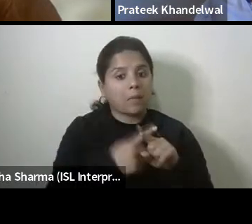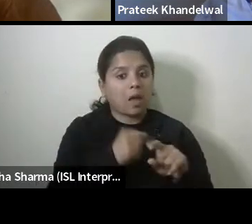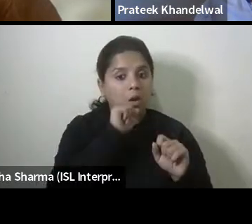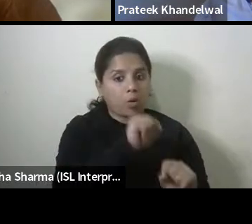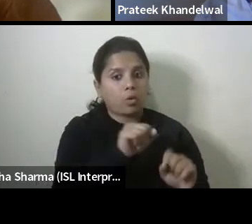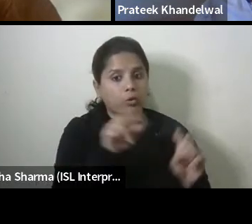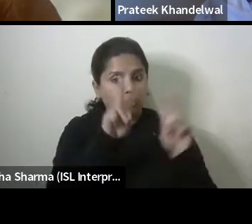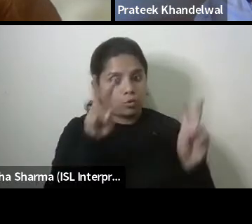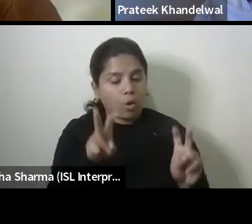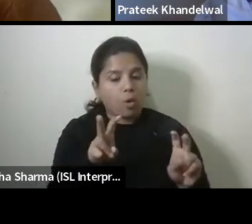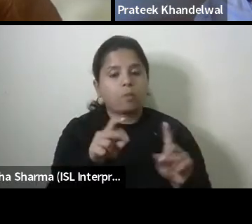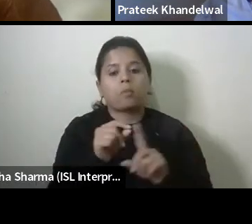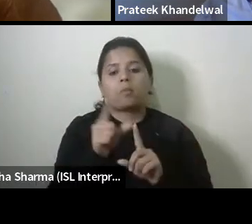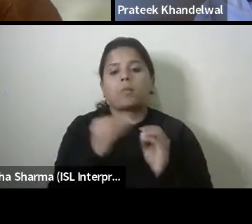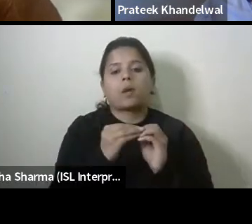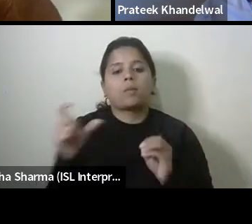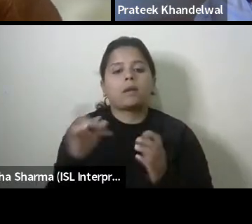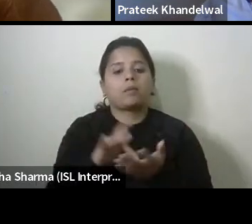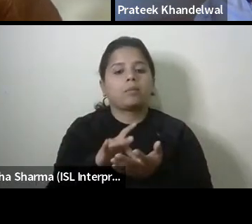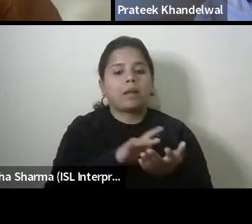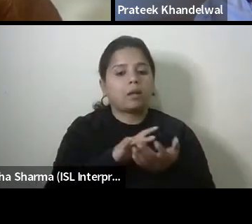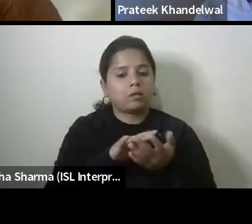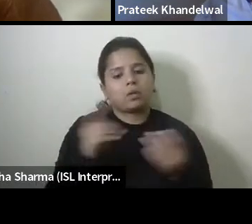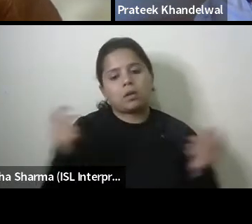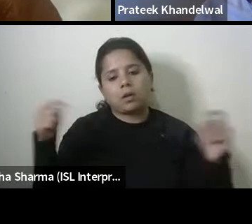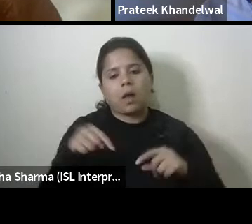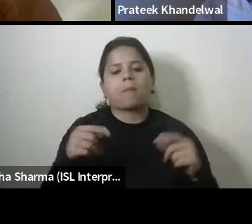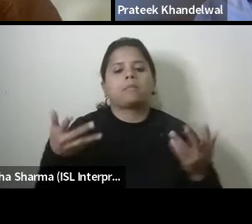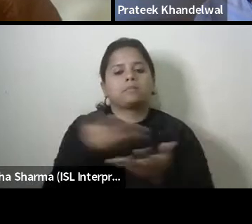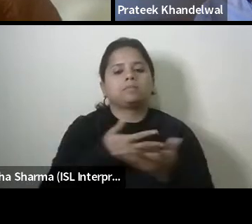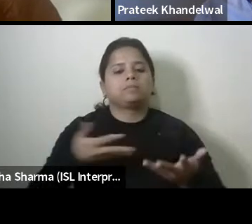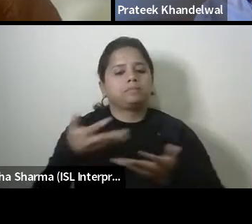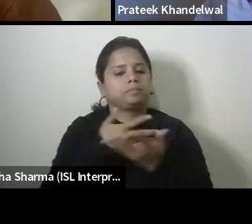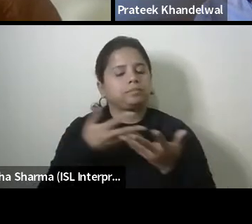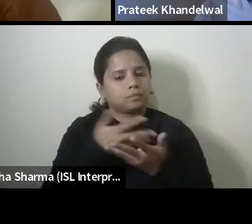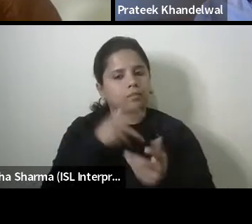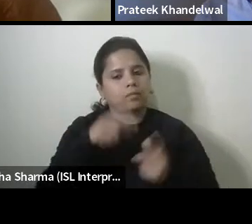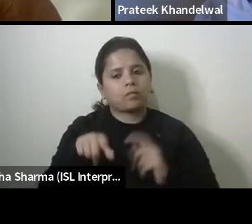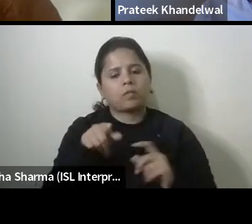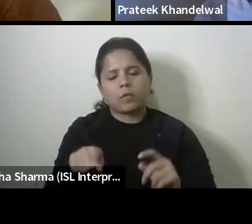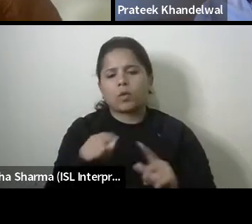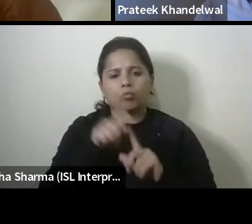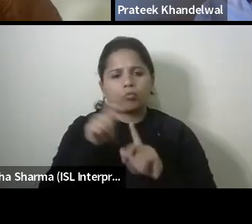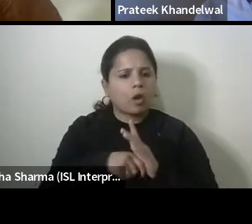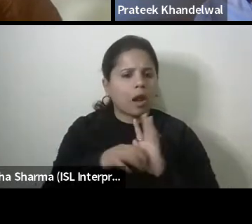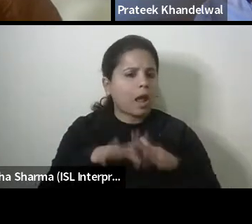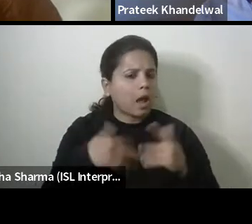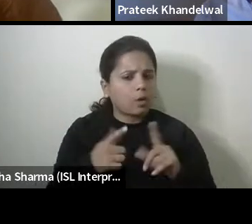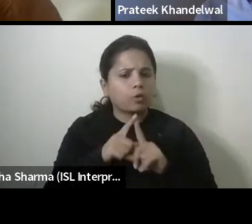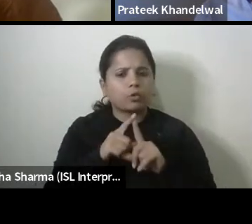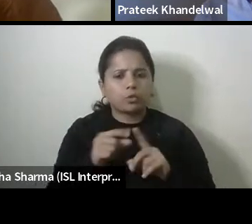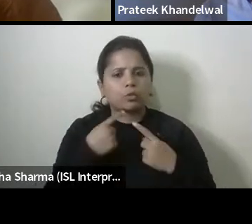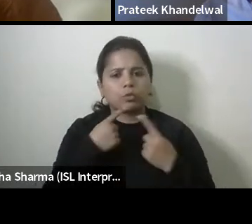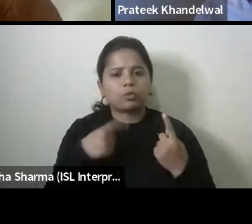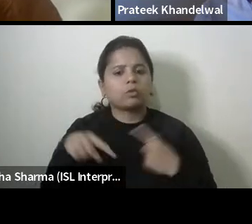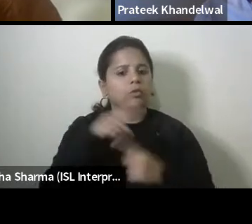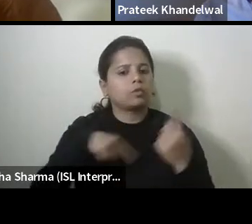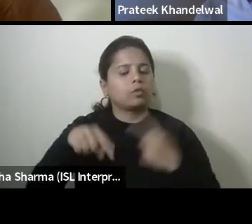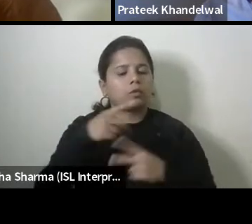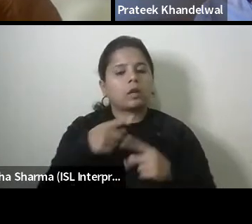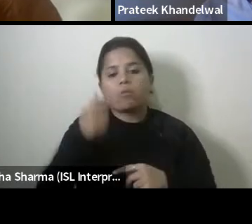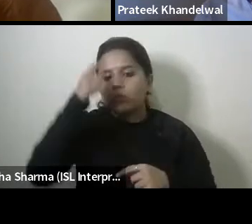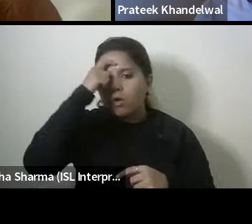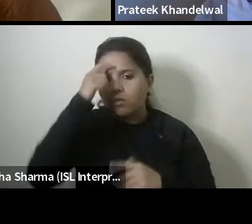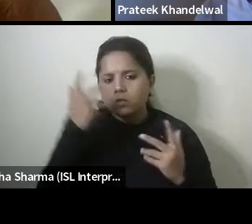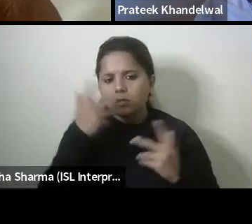public space were on the same table and they would discuss that particular project uh you know discuss the problems